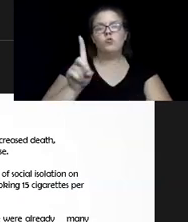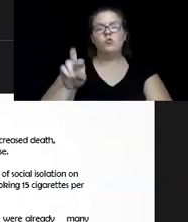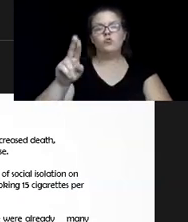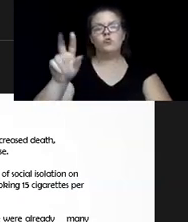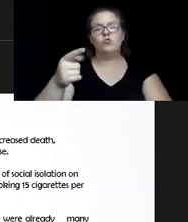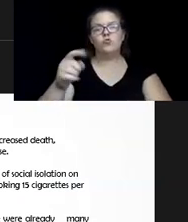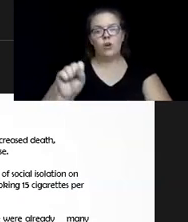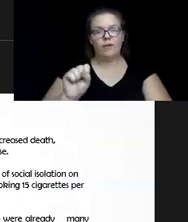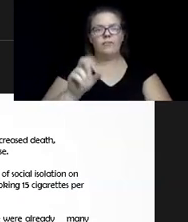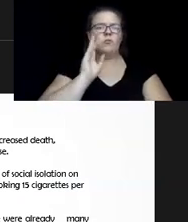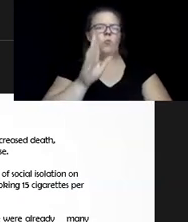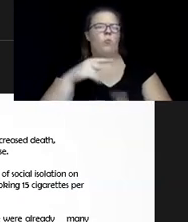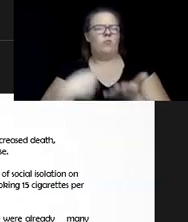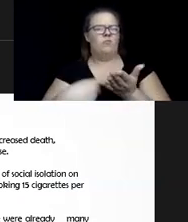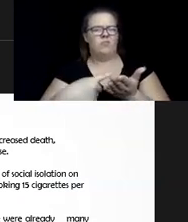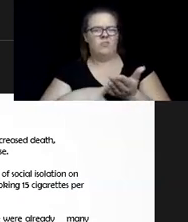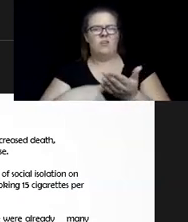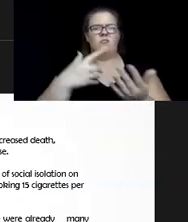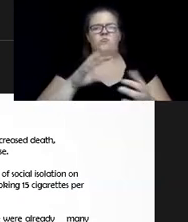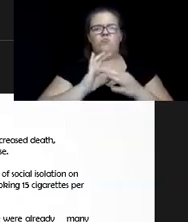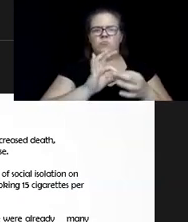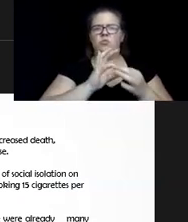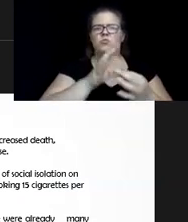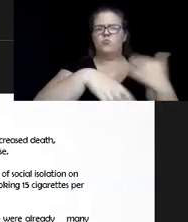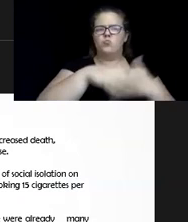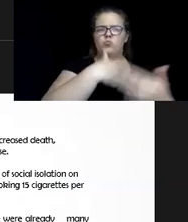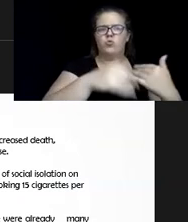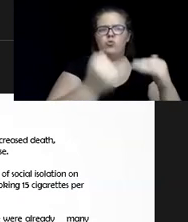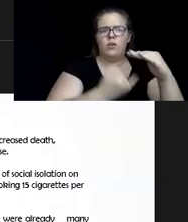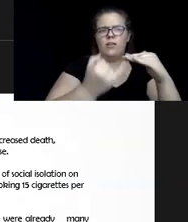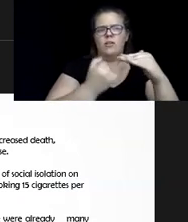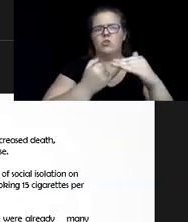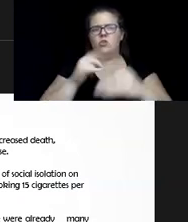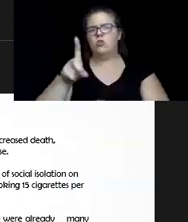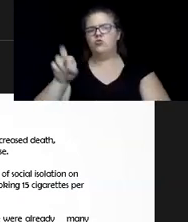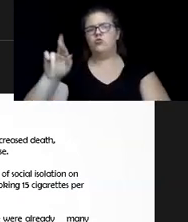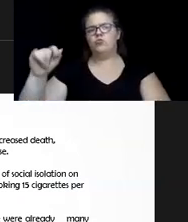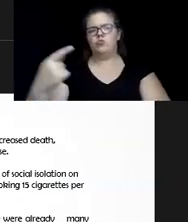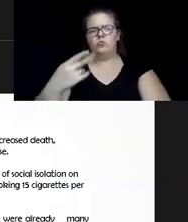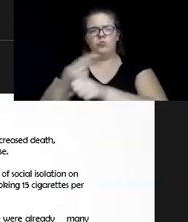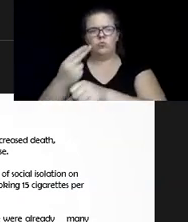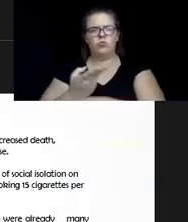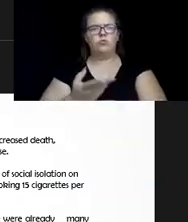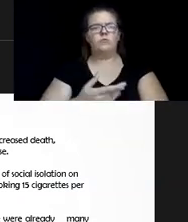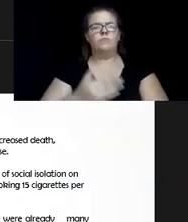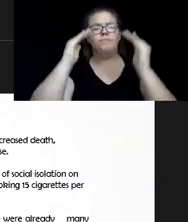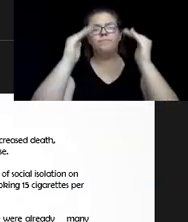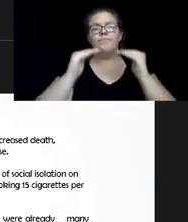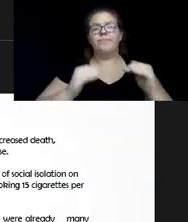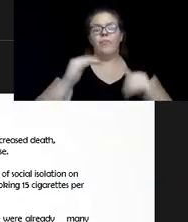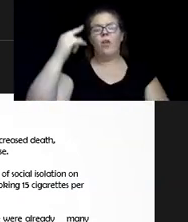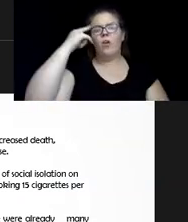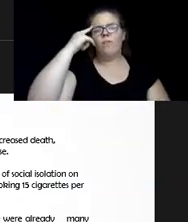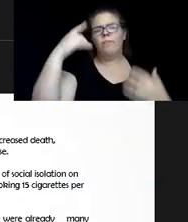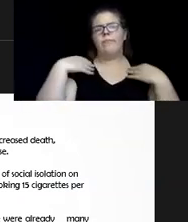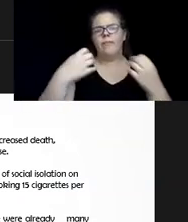about the relationship between social isolation and substance use. And then you have cognitive health issues. And this is really